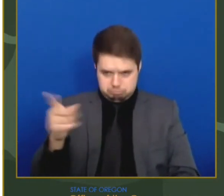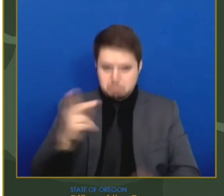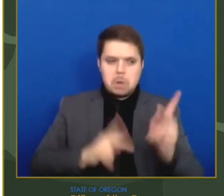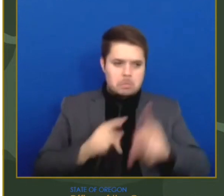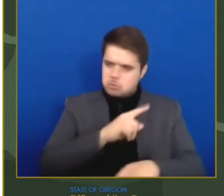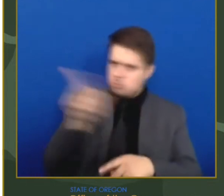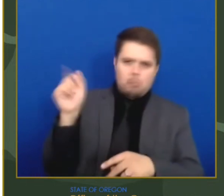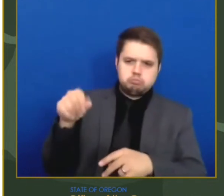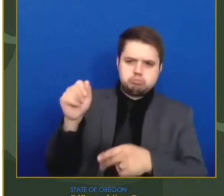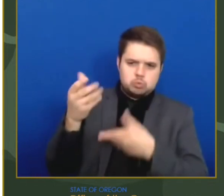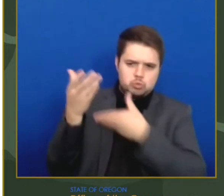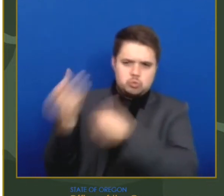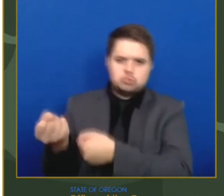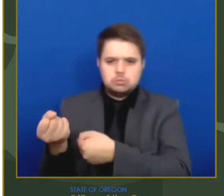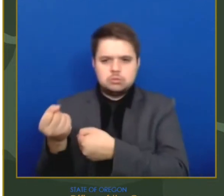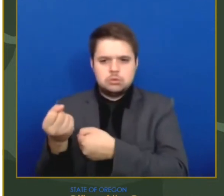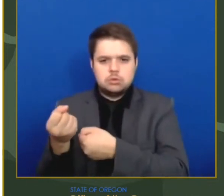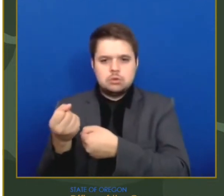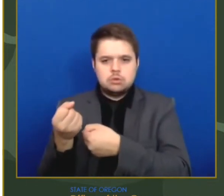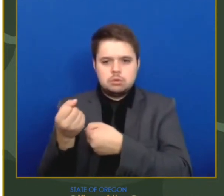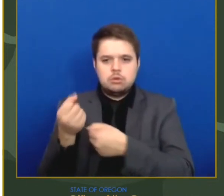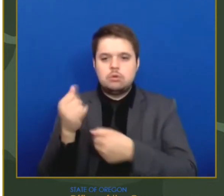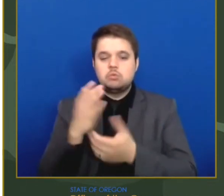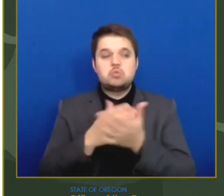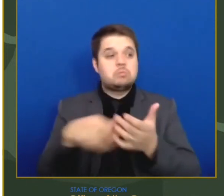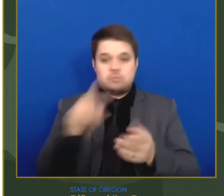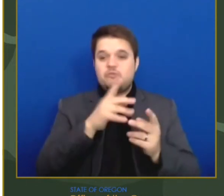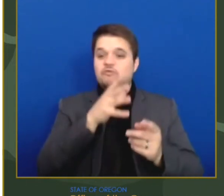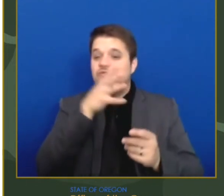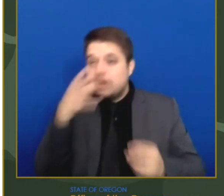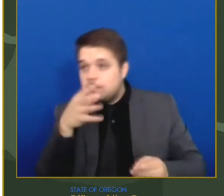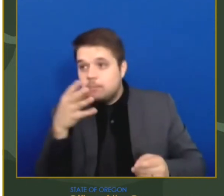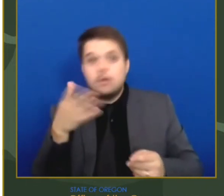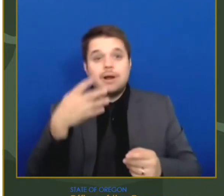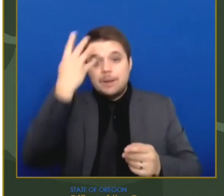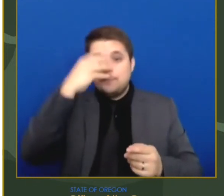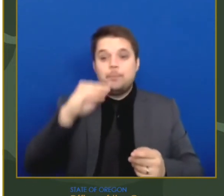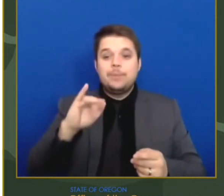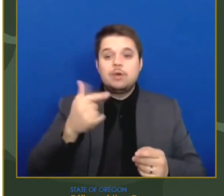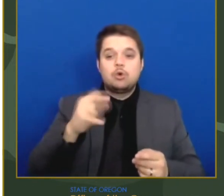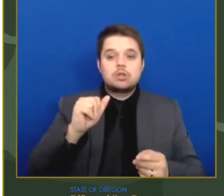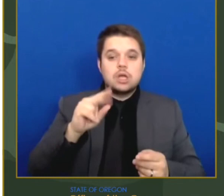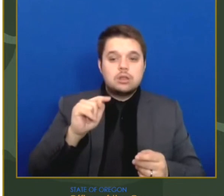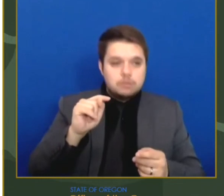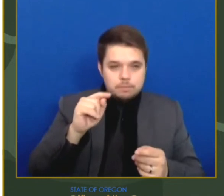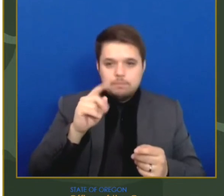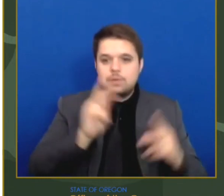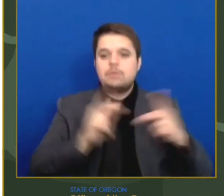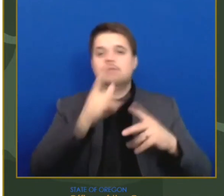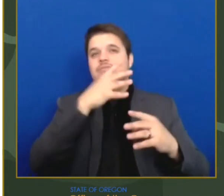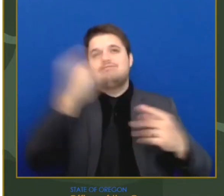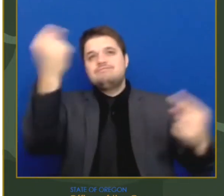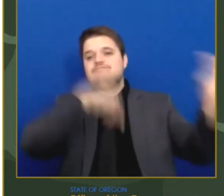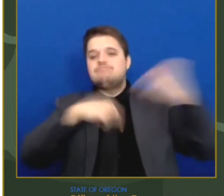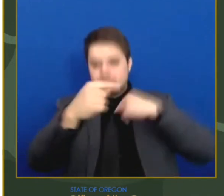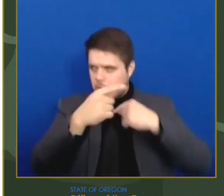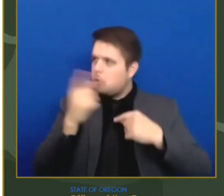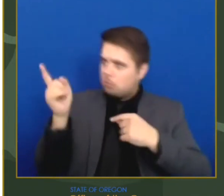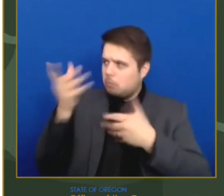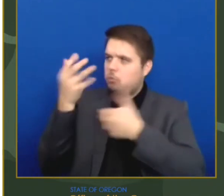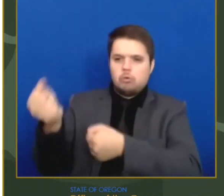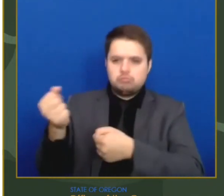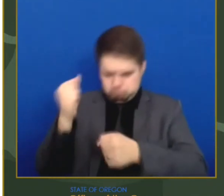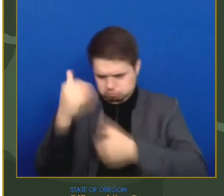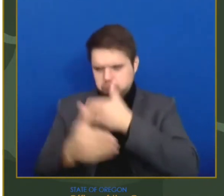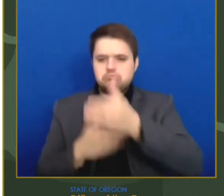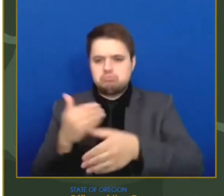and seasonal farm workers, other agricultural workers, and food processing workers. While the pilot sites can offer vaccines without restrictions,